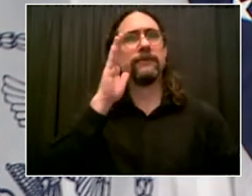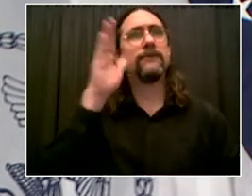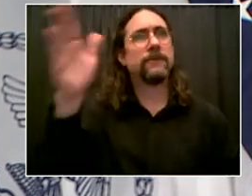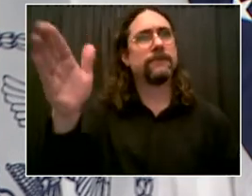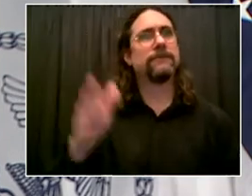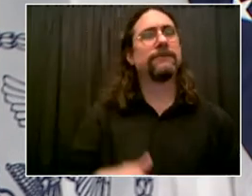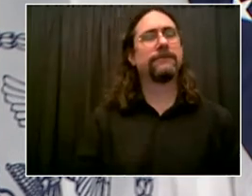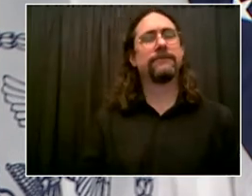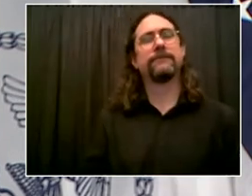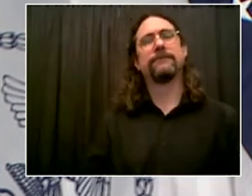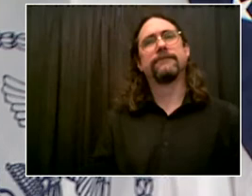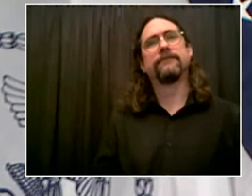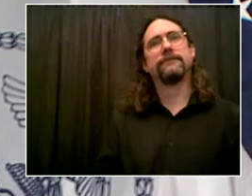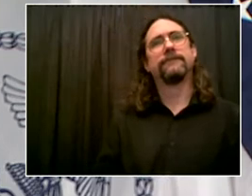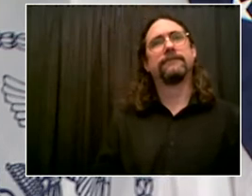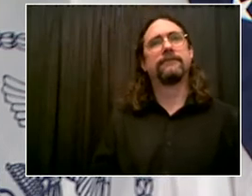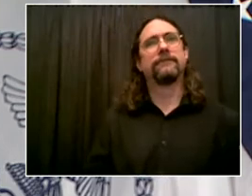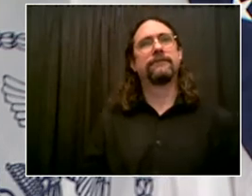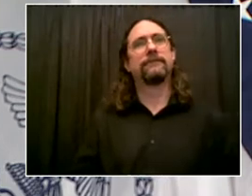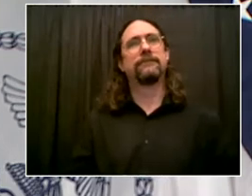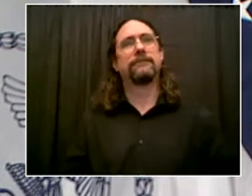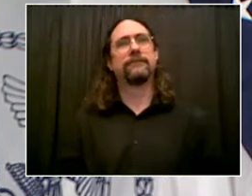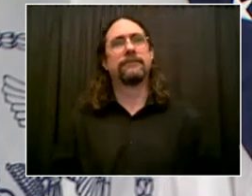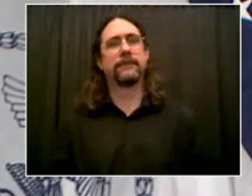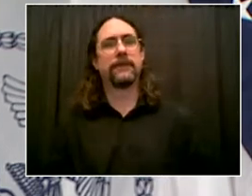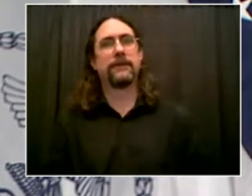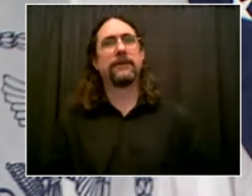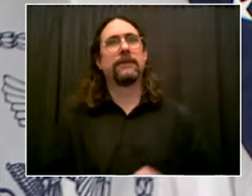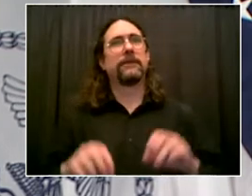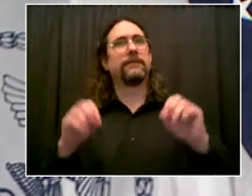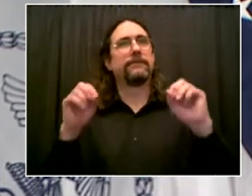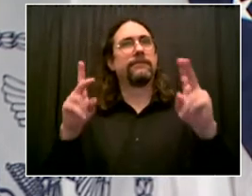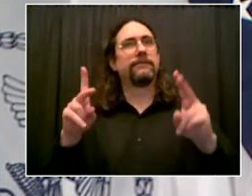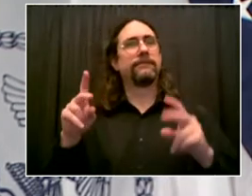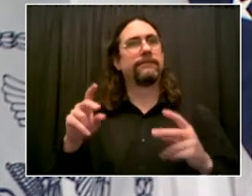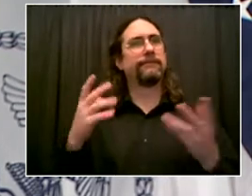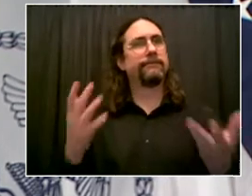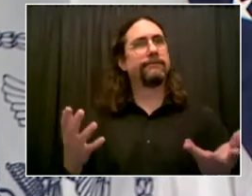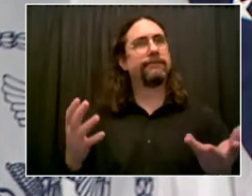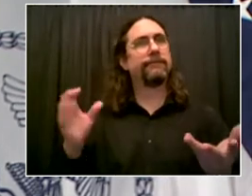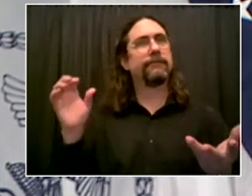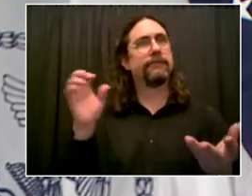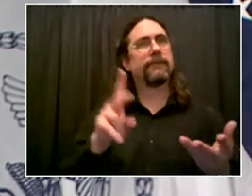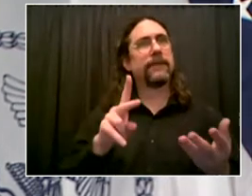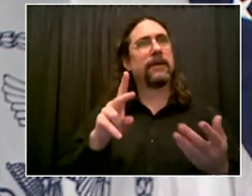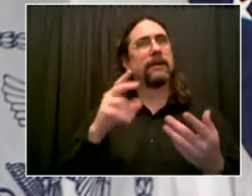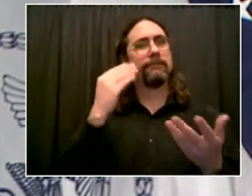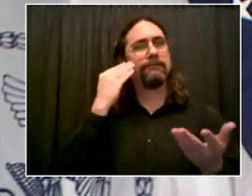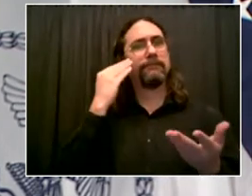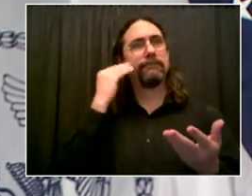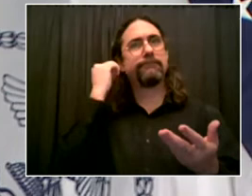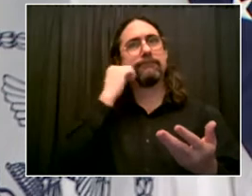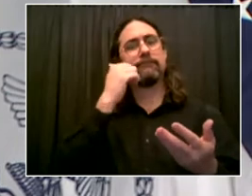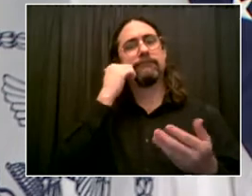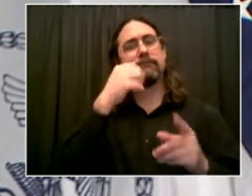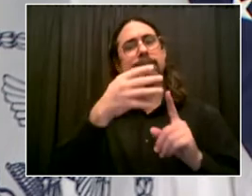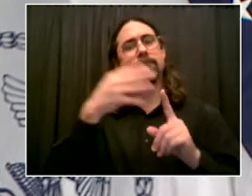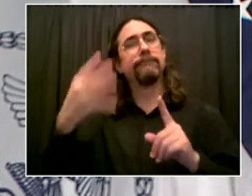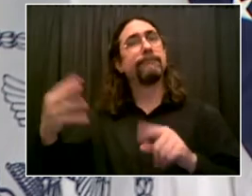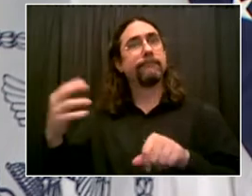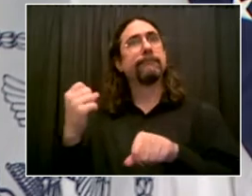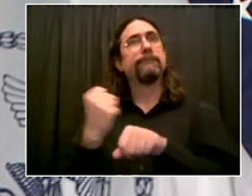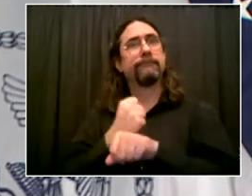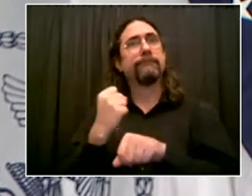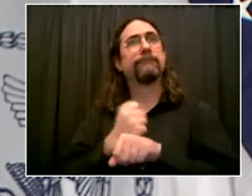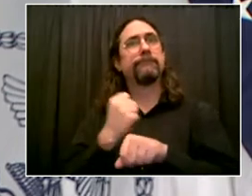every day we talk about our indicators, and boy are our indicators speaking to us. We always are led by the data and the science. Well, the data is saying some